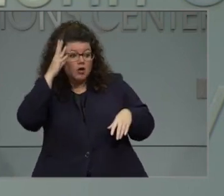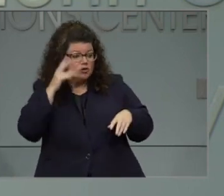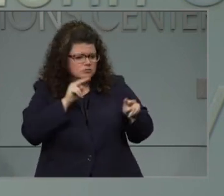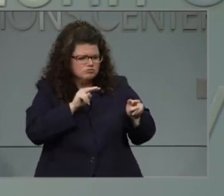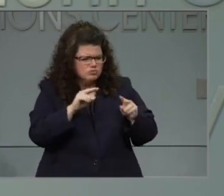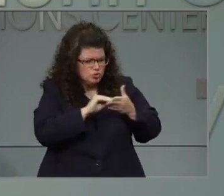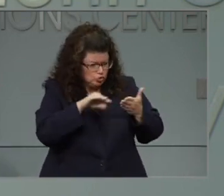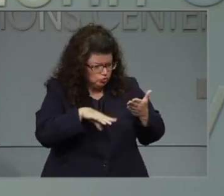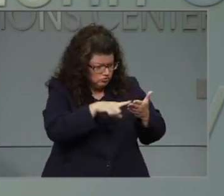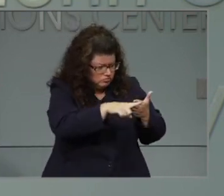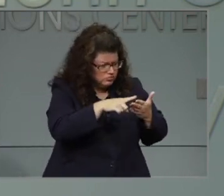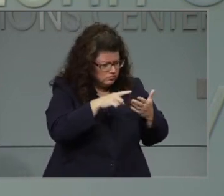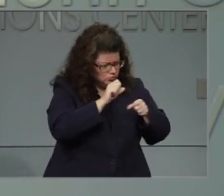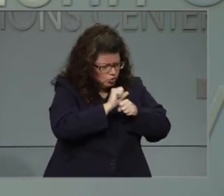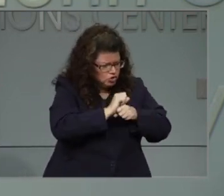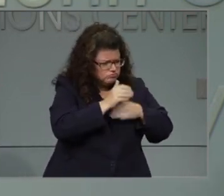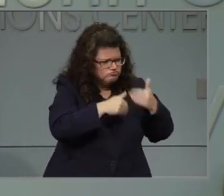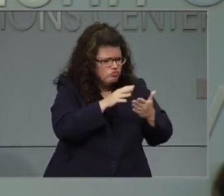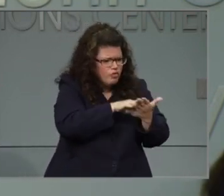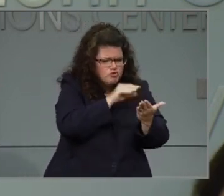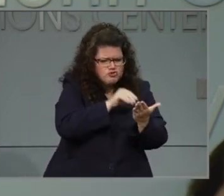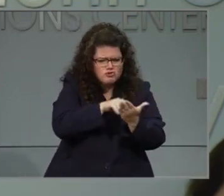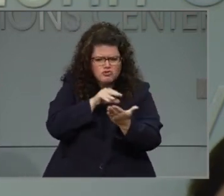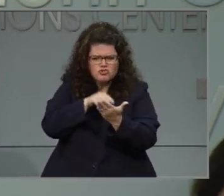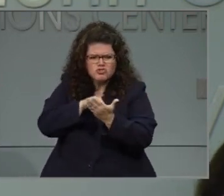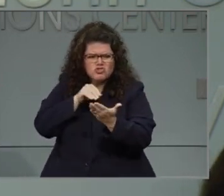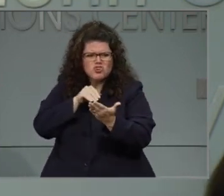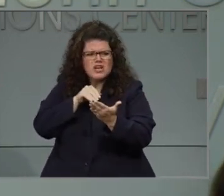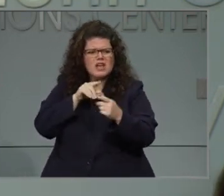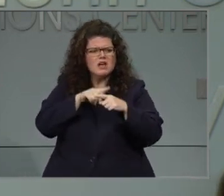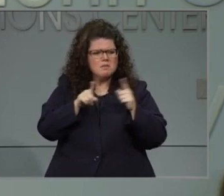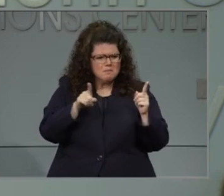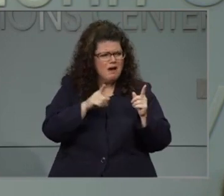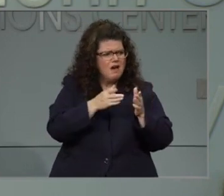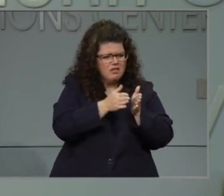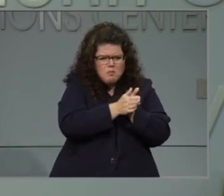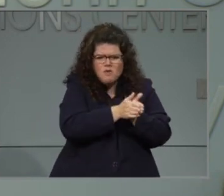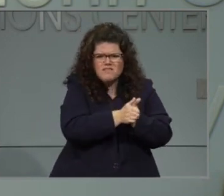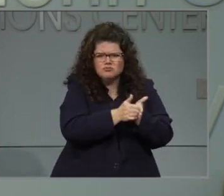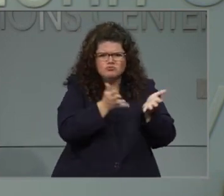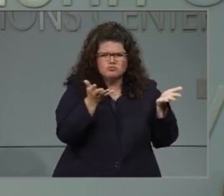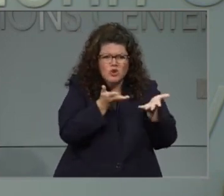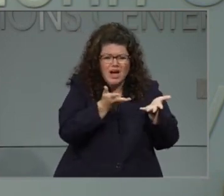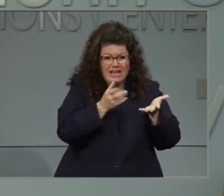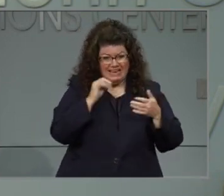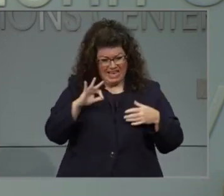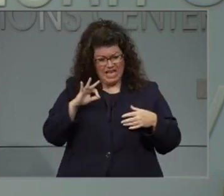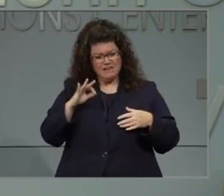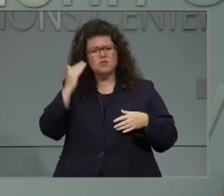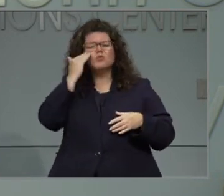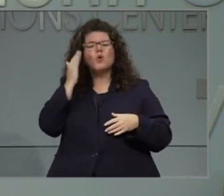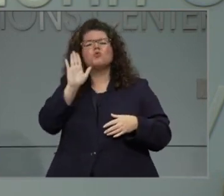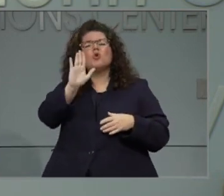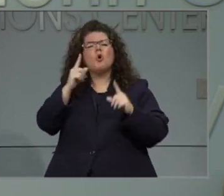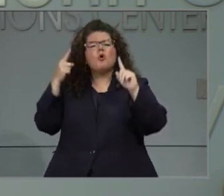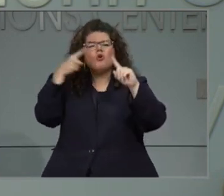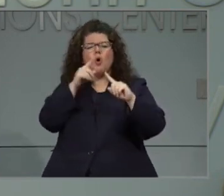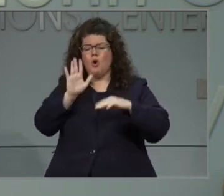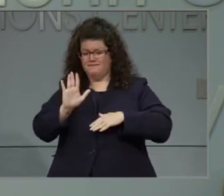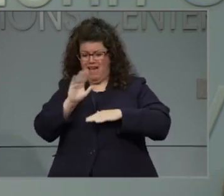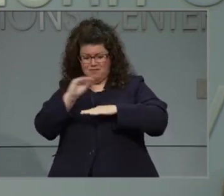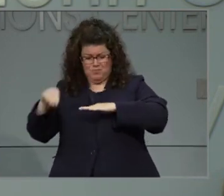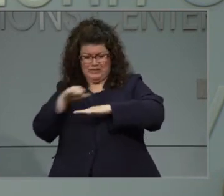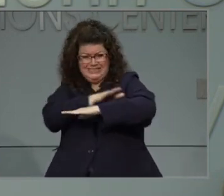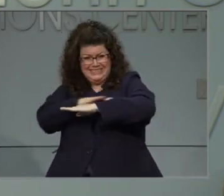So what specific data and metrics can we reach if we're already now hugging the 5% line? What can we aim